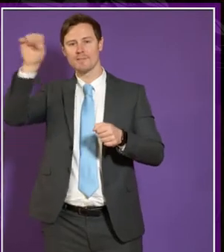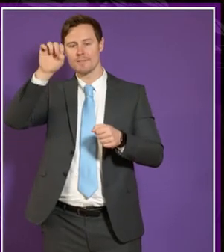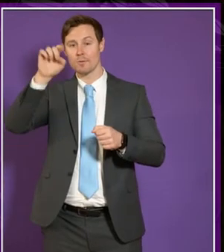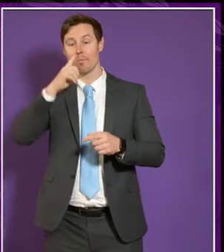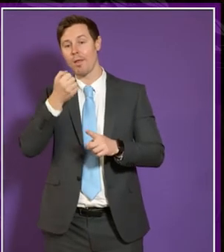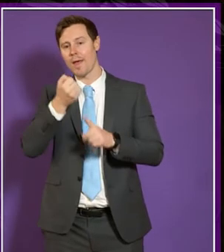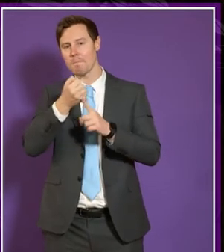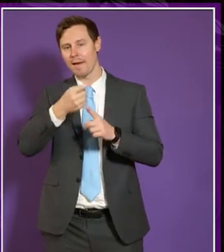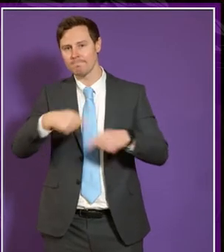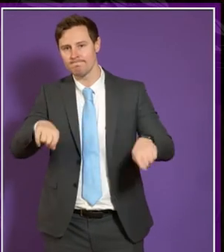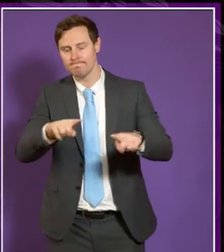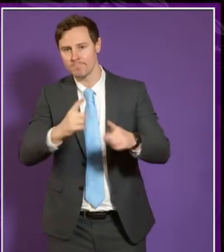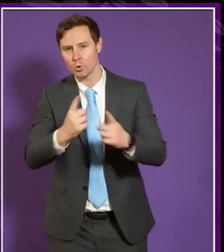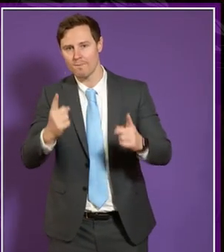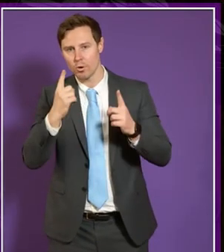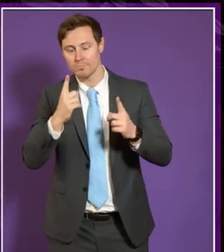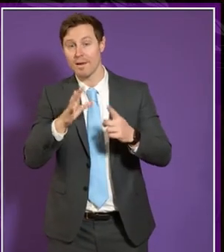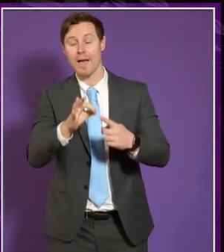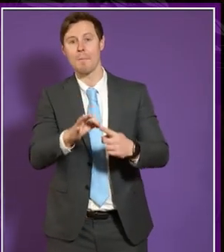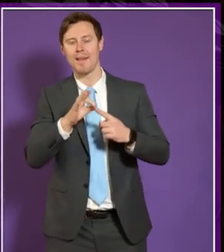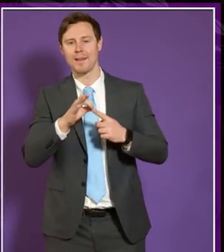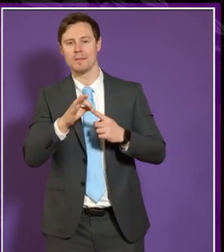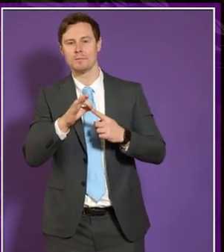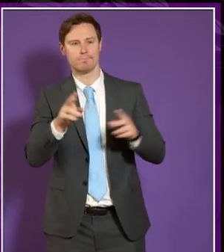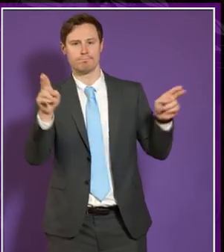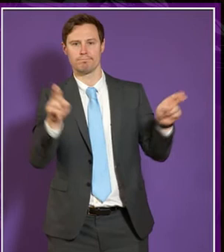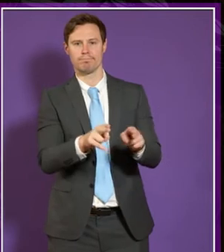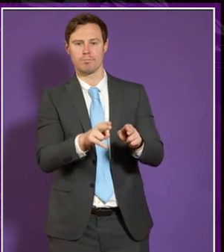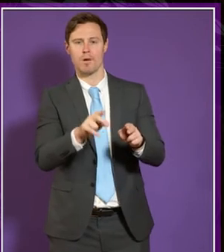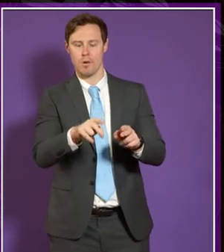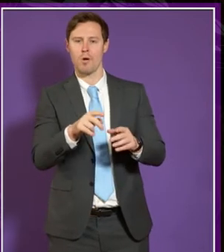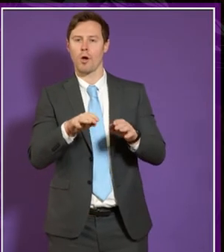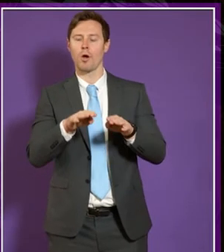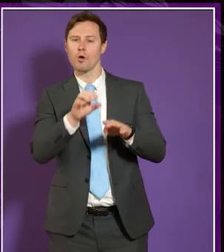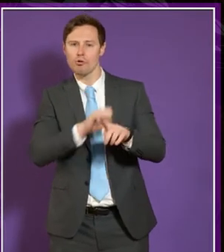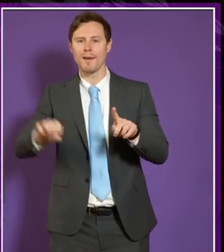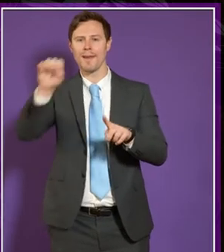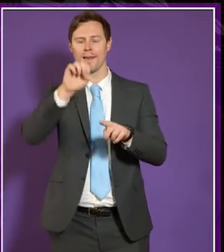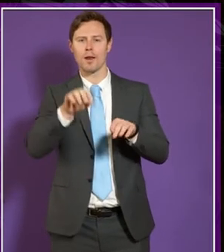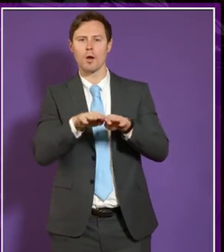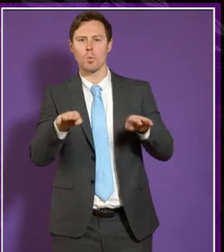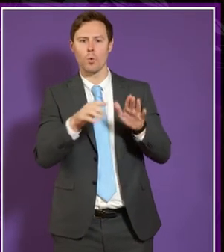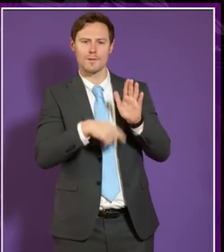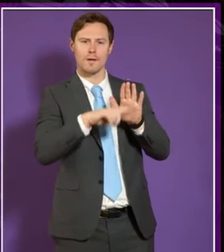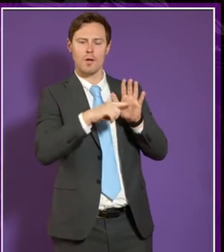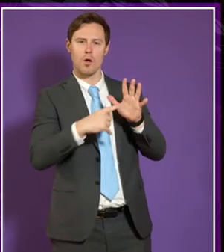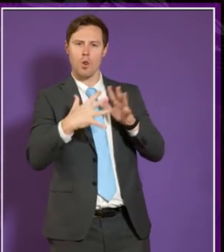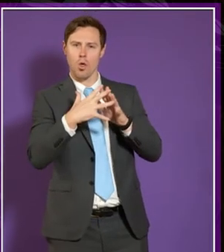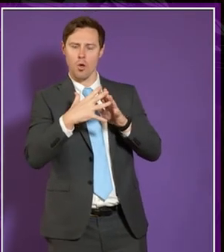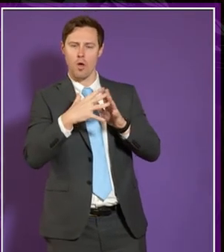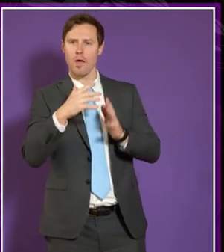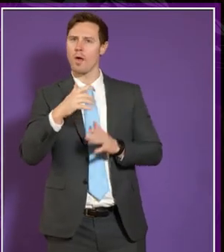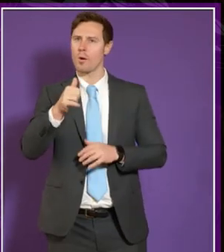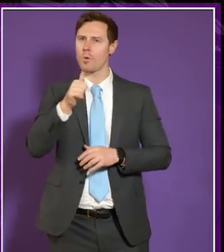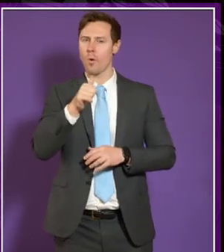and applications and the possible loss of some of the european equality laws can i also ask about the loss of european funding